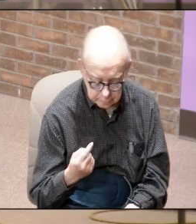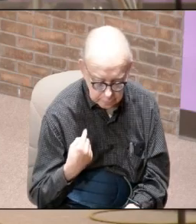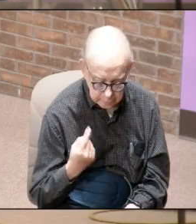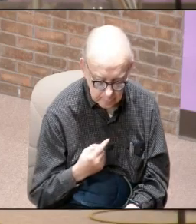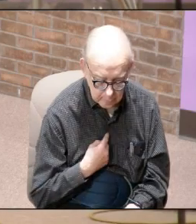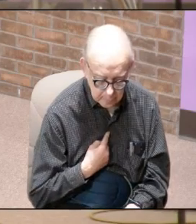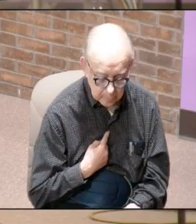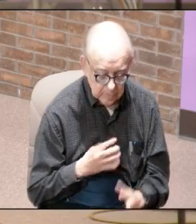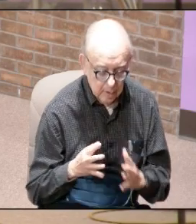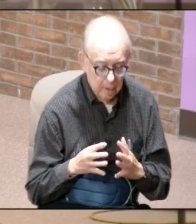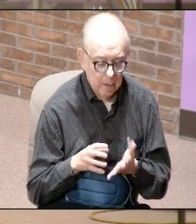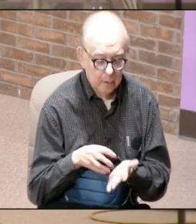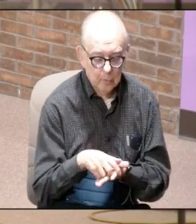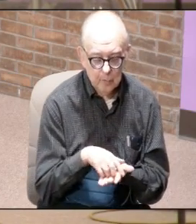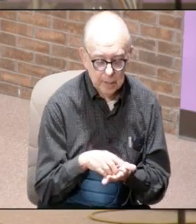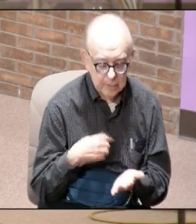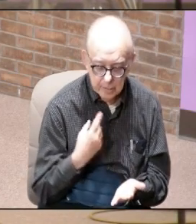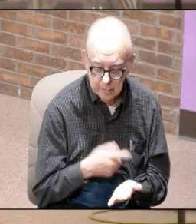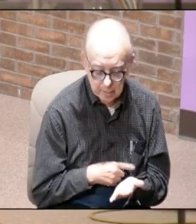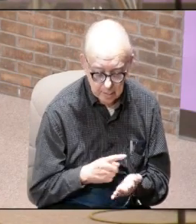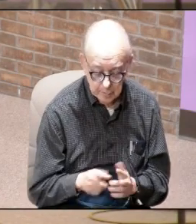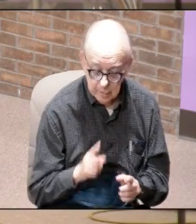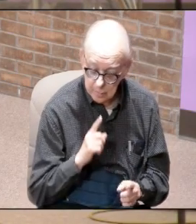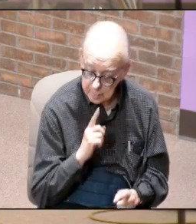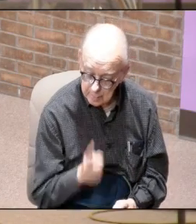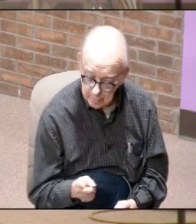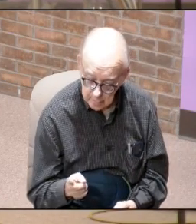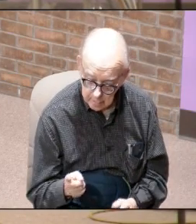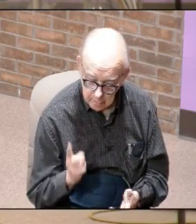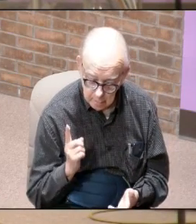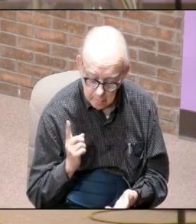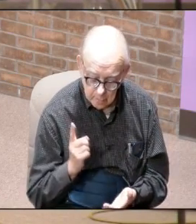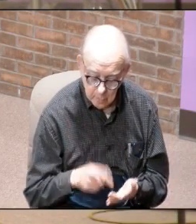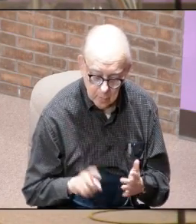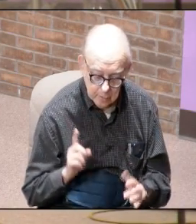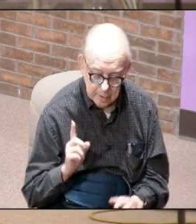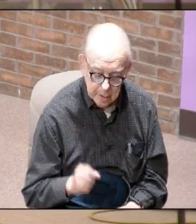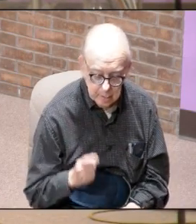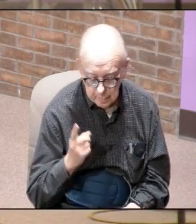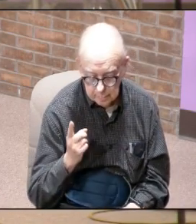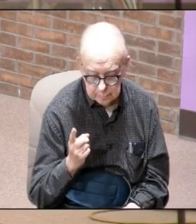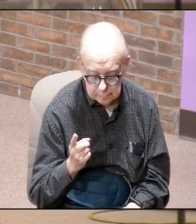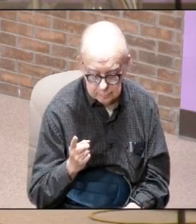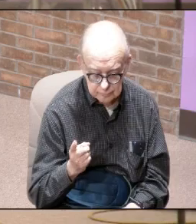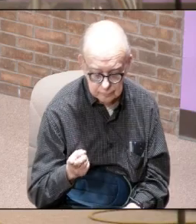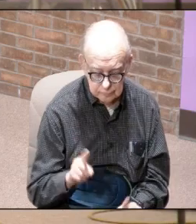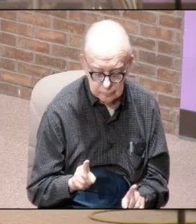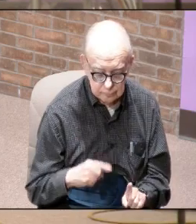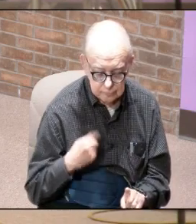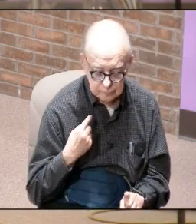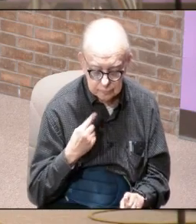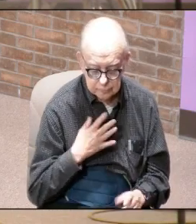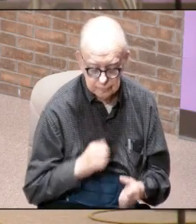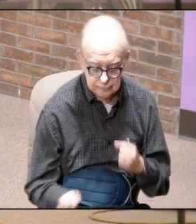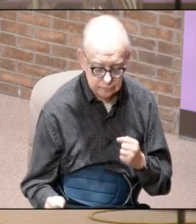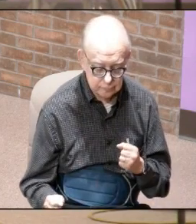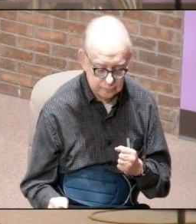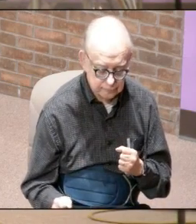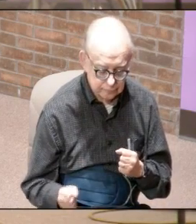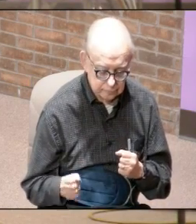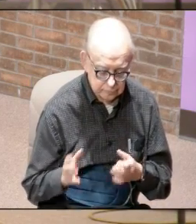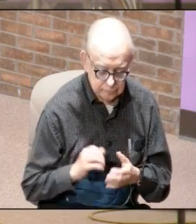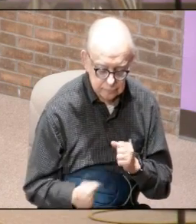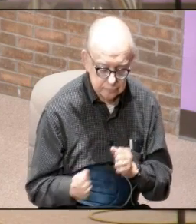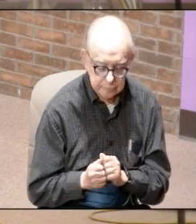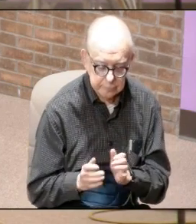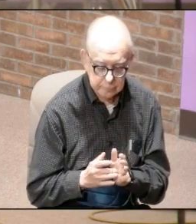weakens us but in reality what we need to understand is when we are suffering we are suffering